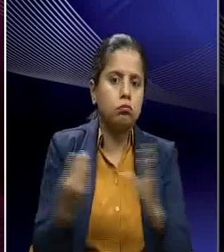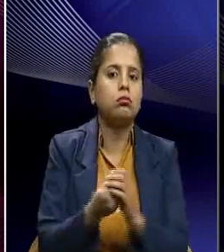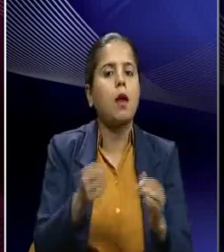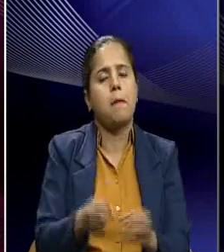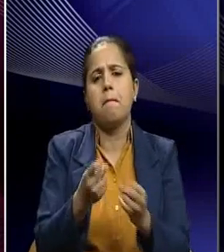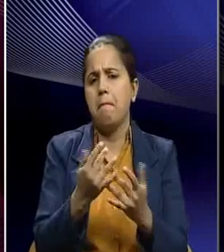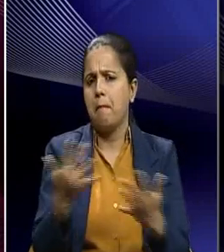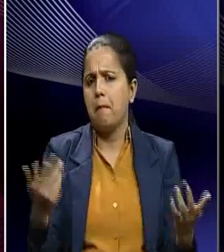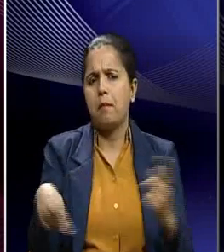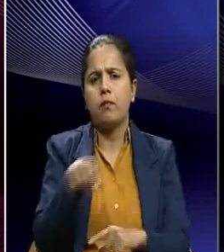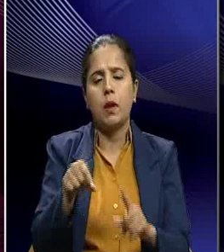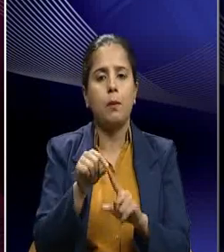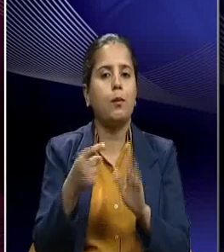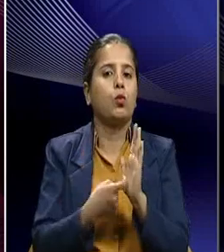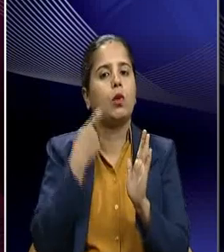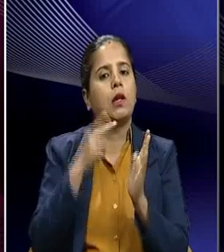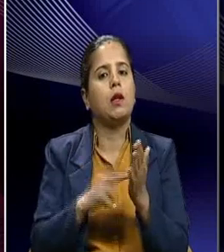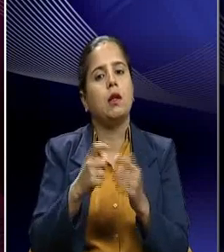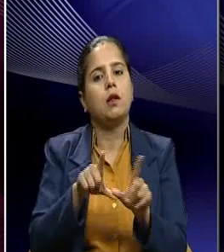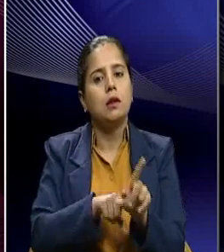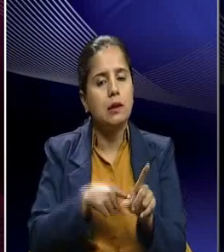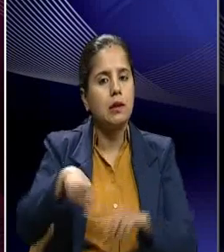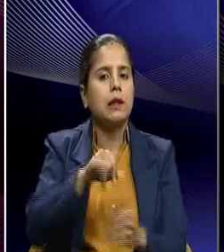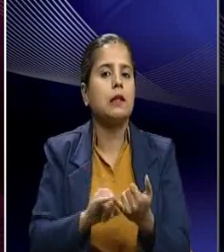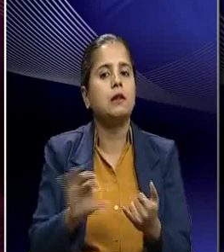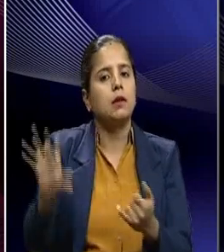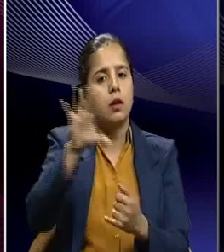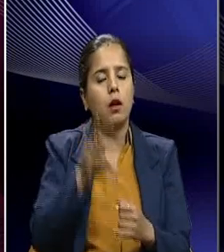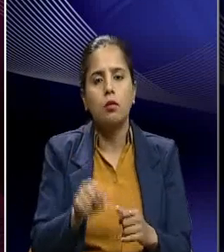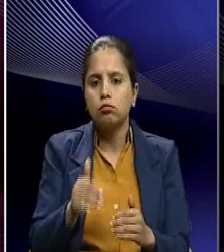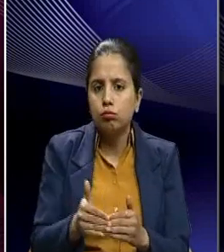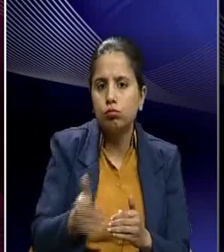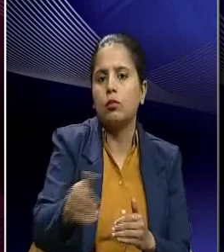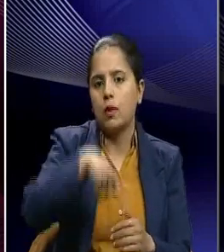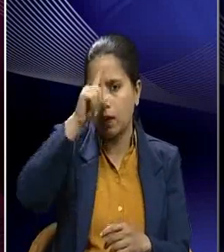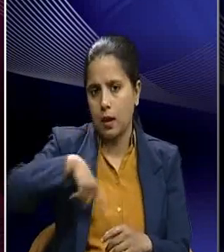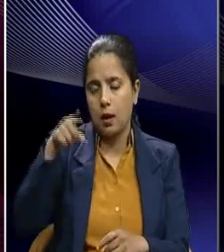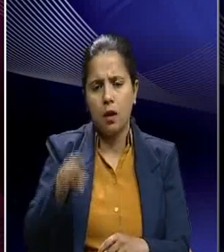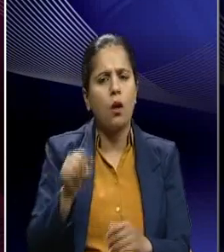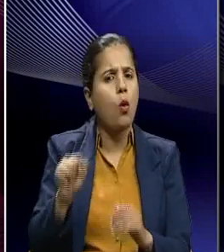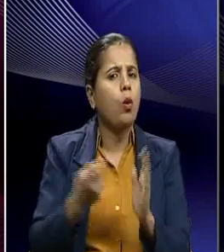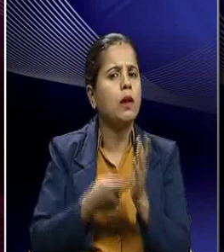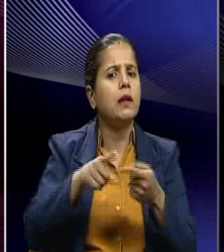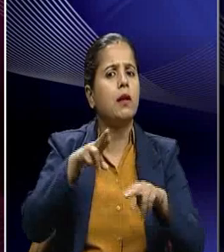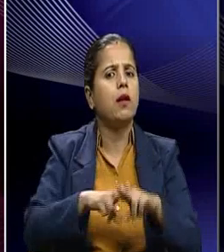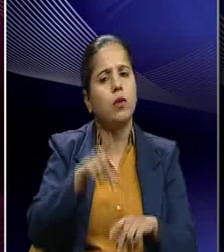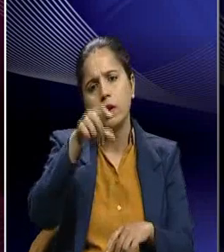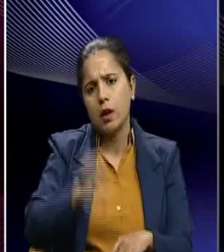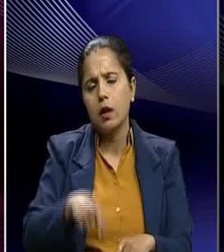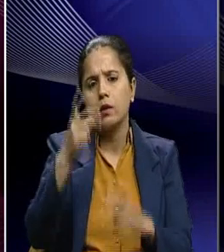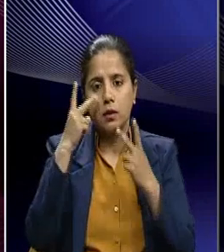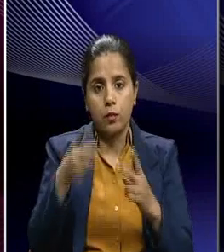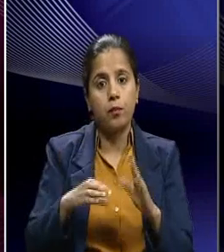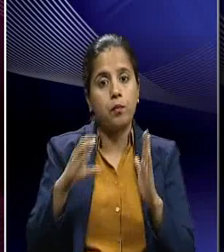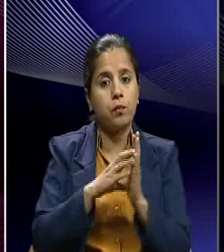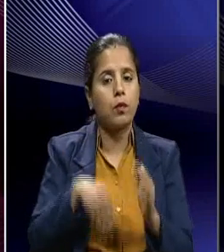many princely states in terms of acceding to India. In terms of references one can see article by